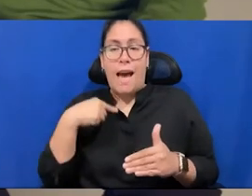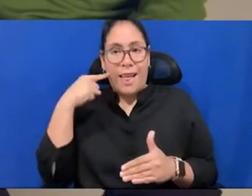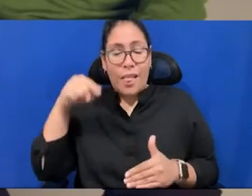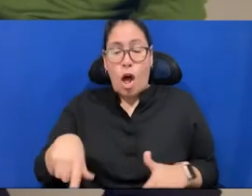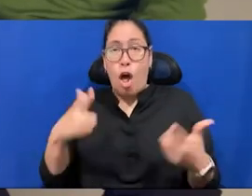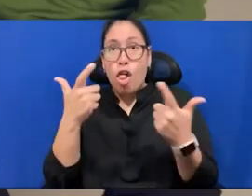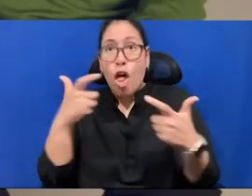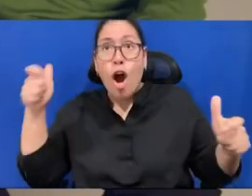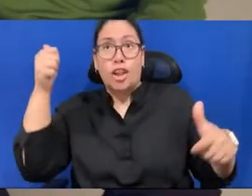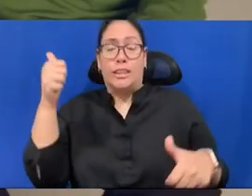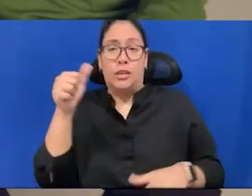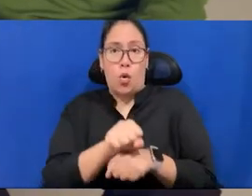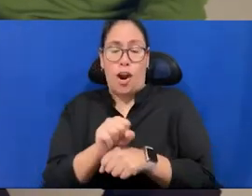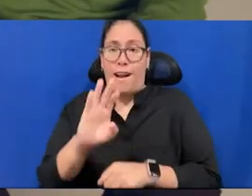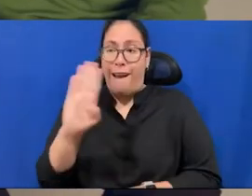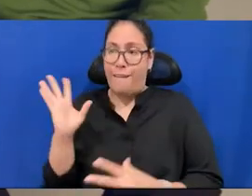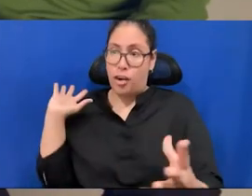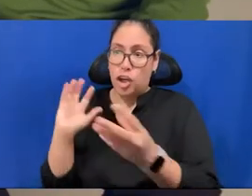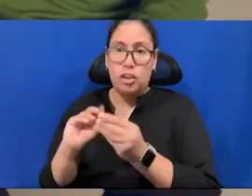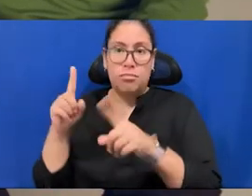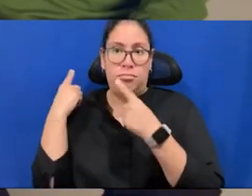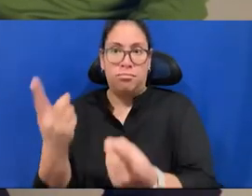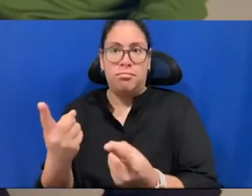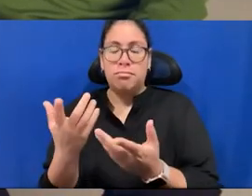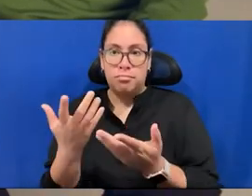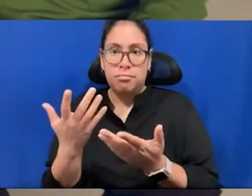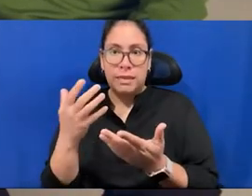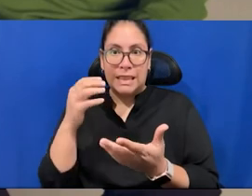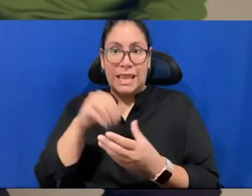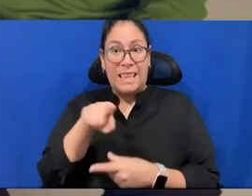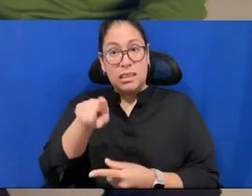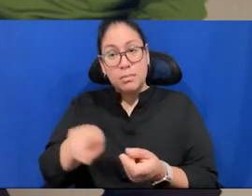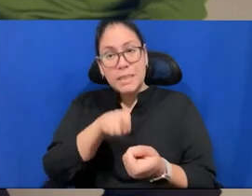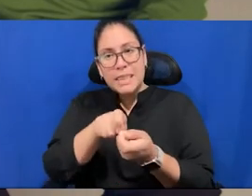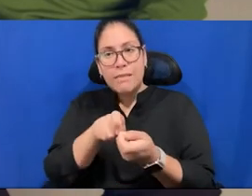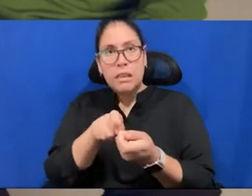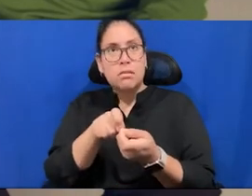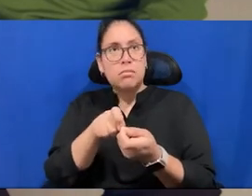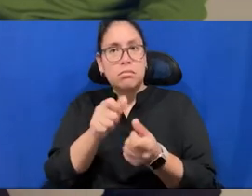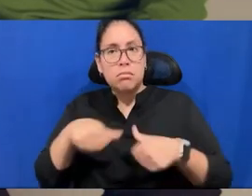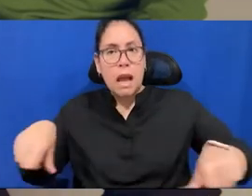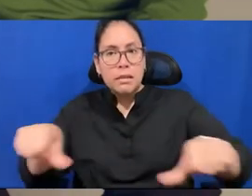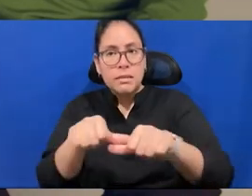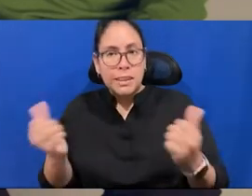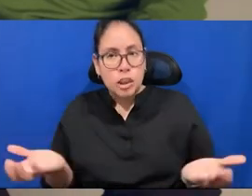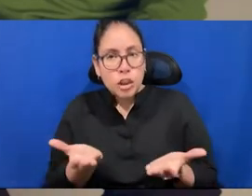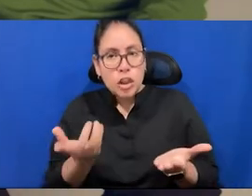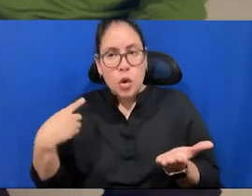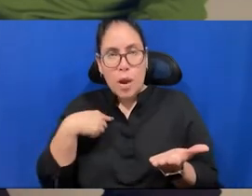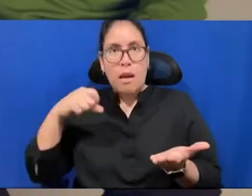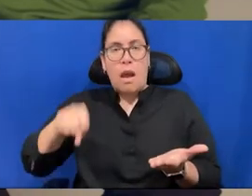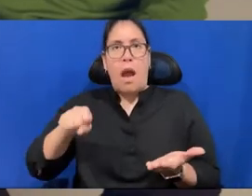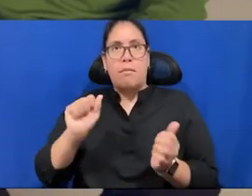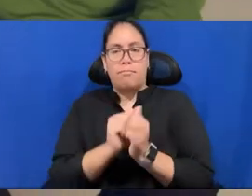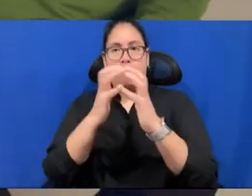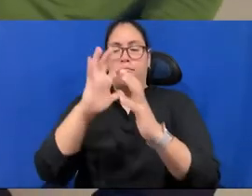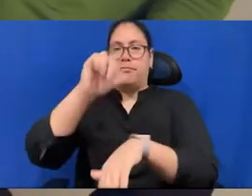which, uh, which, uh, in, in this very particular place, uh, we were able to realize. And, and, it's again, it's trying to, you know, for, for